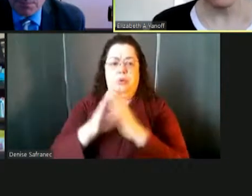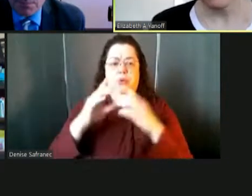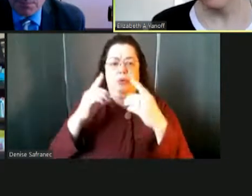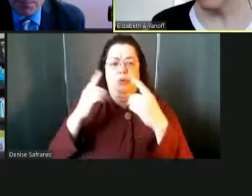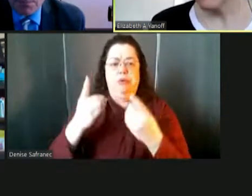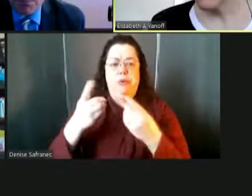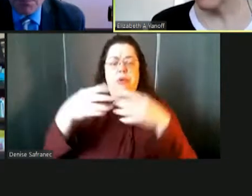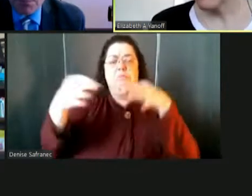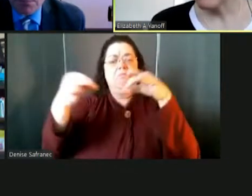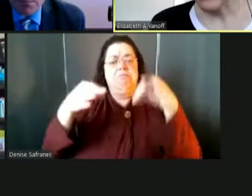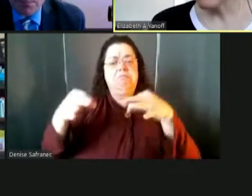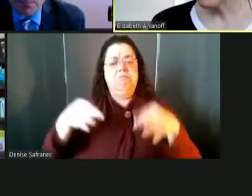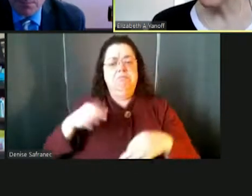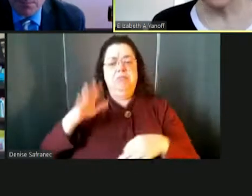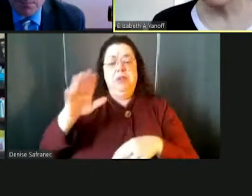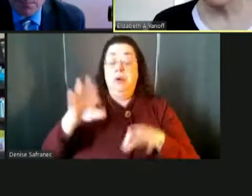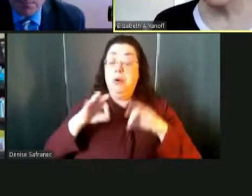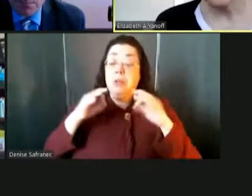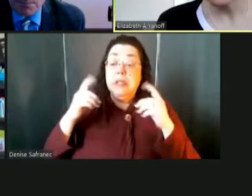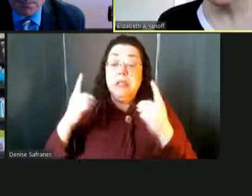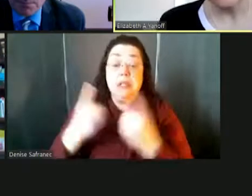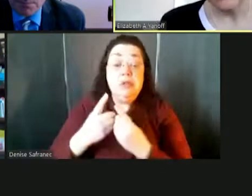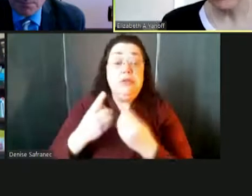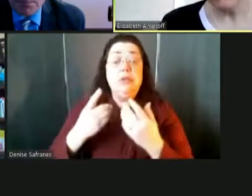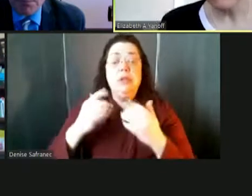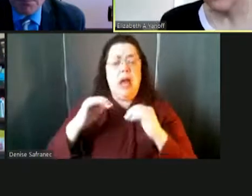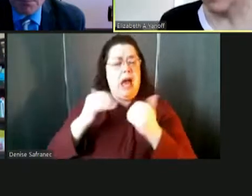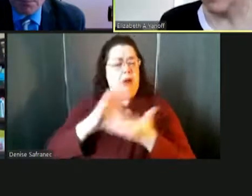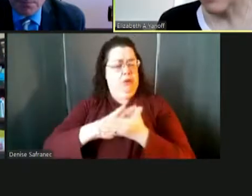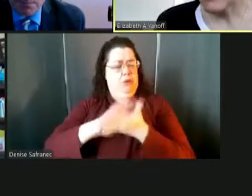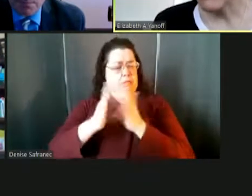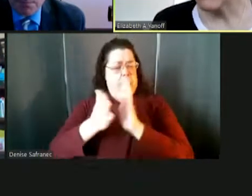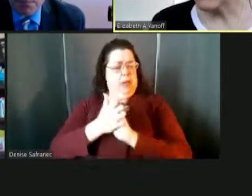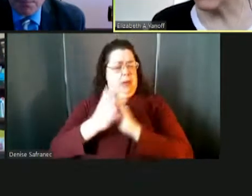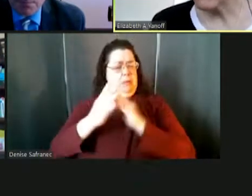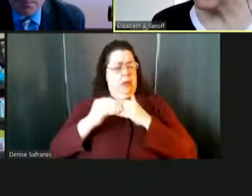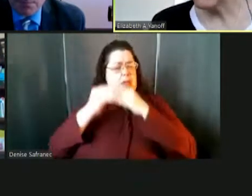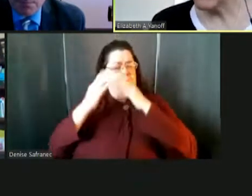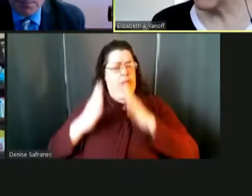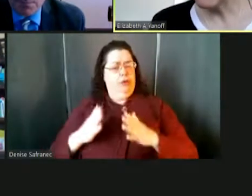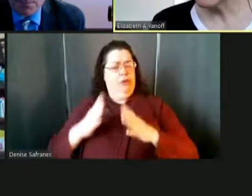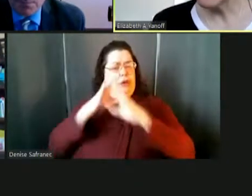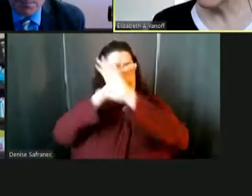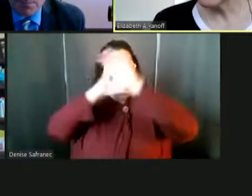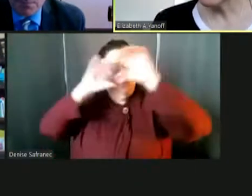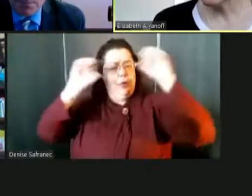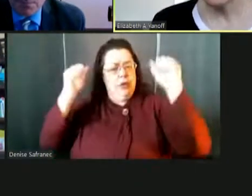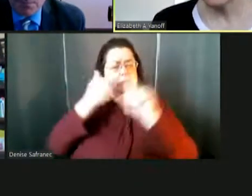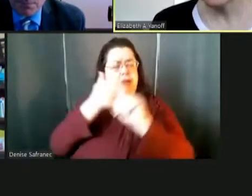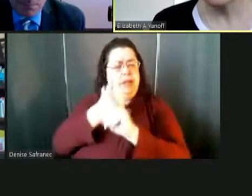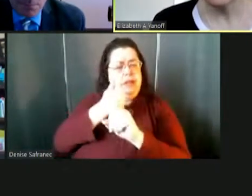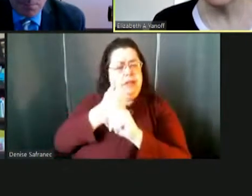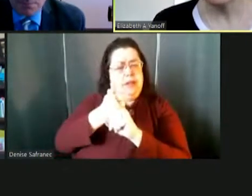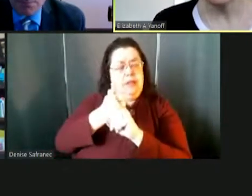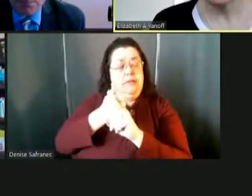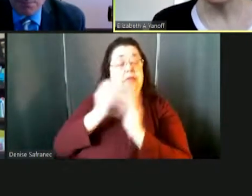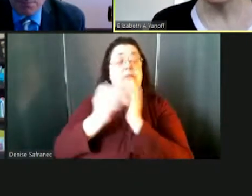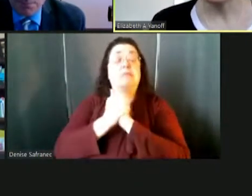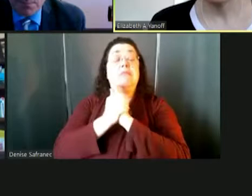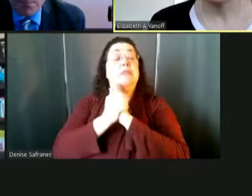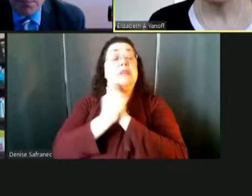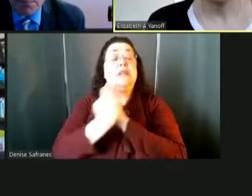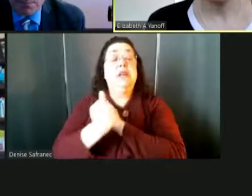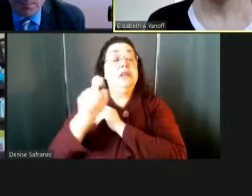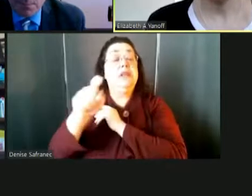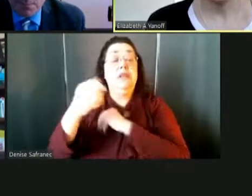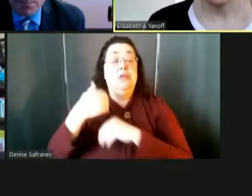district. How did you come to be a school leader? And what skills do you think school leaders need